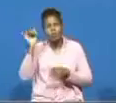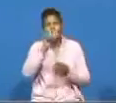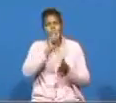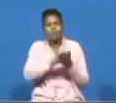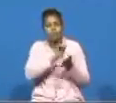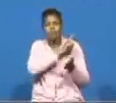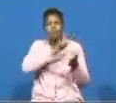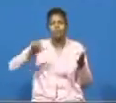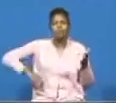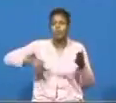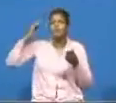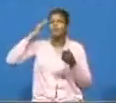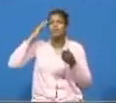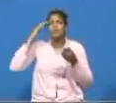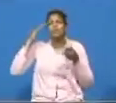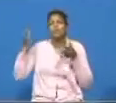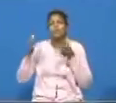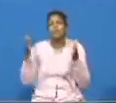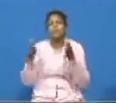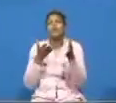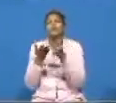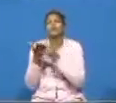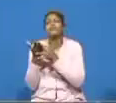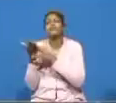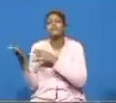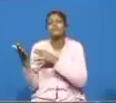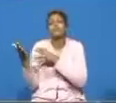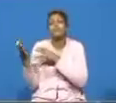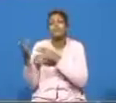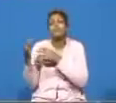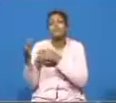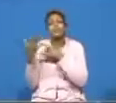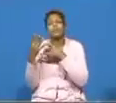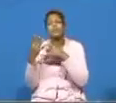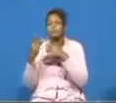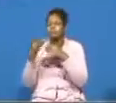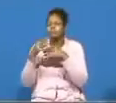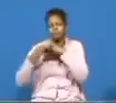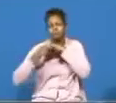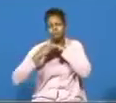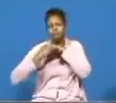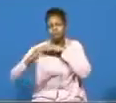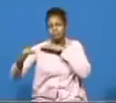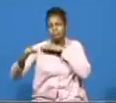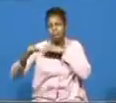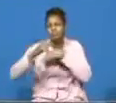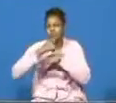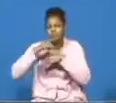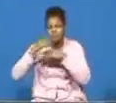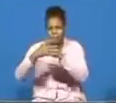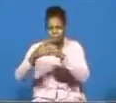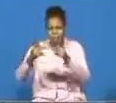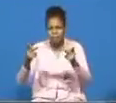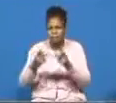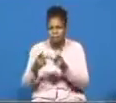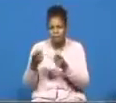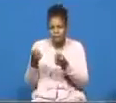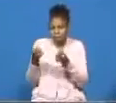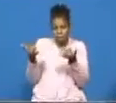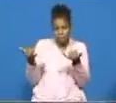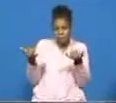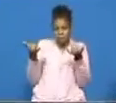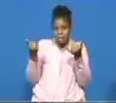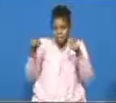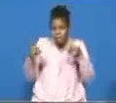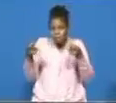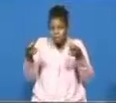the way through the wilderness all they needed to do was to follow as moses led